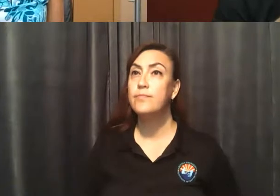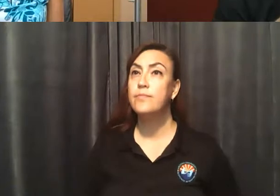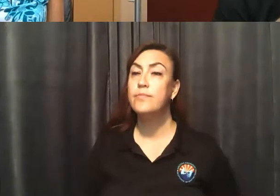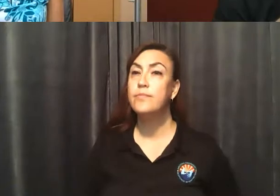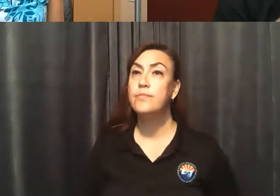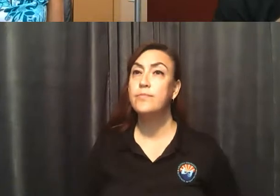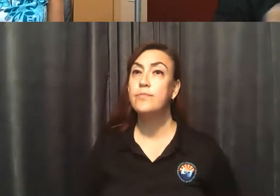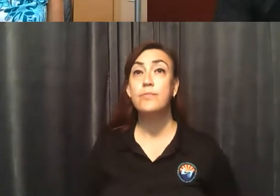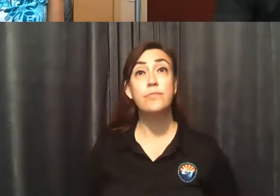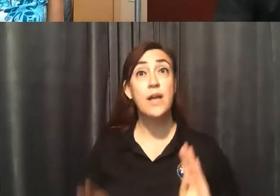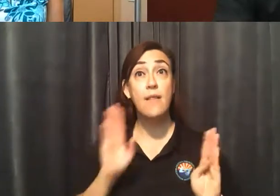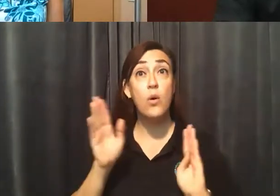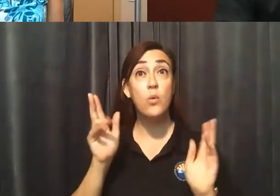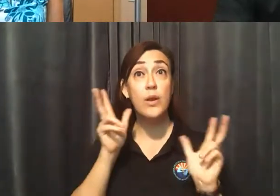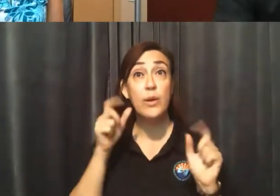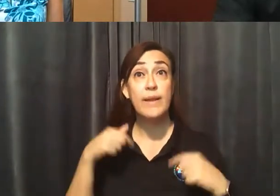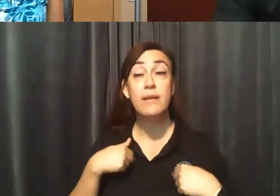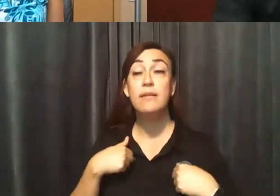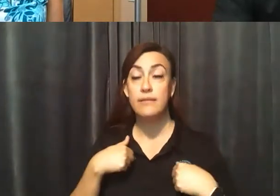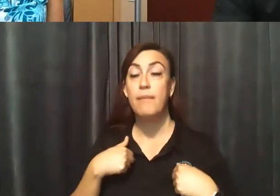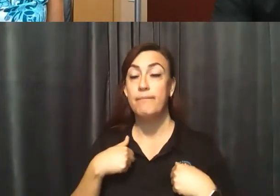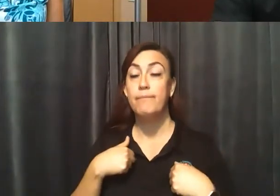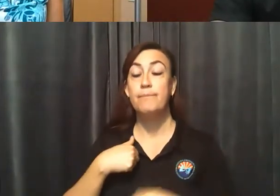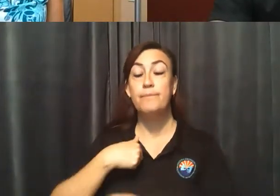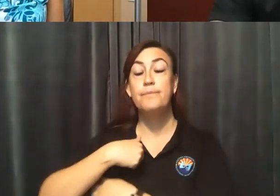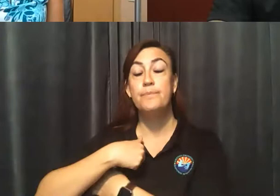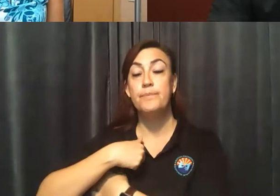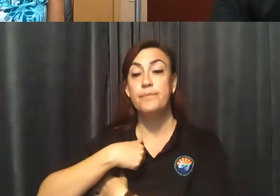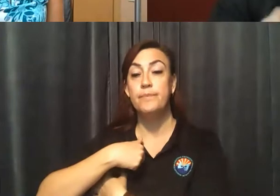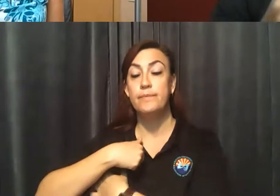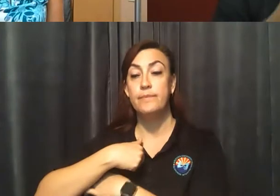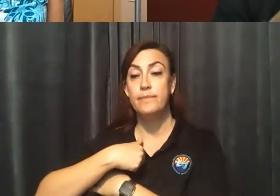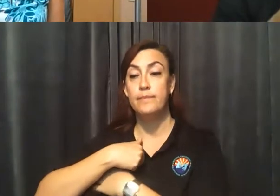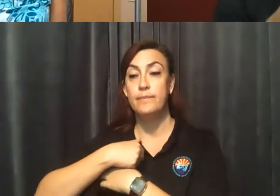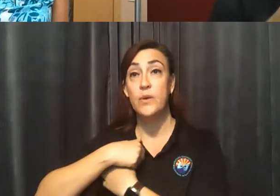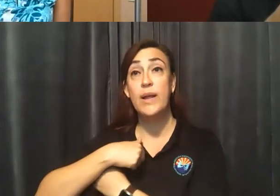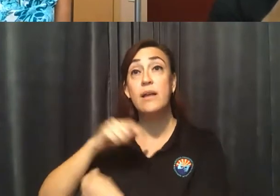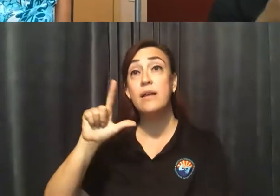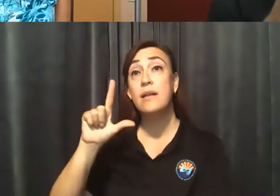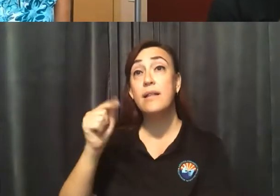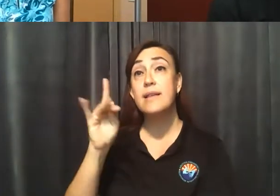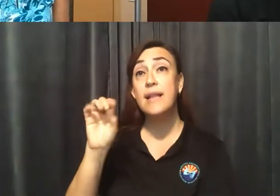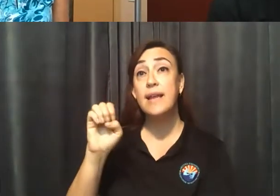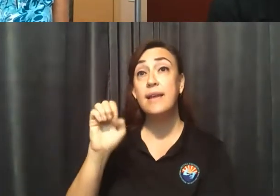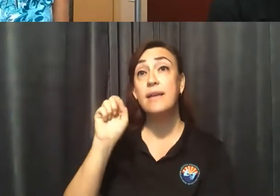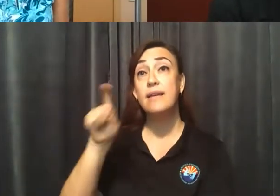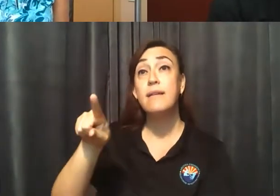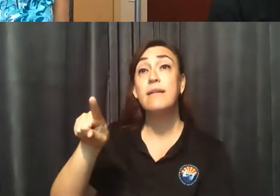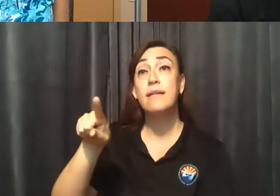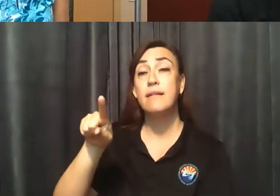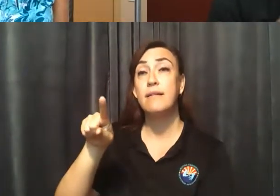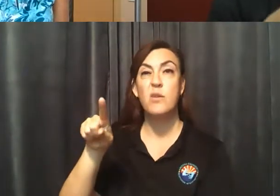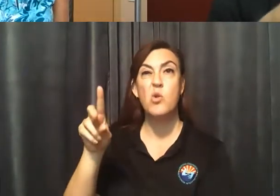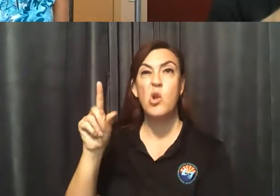Hello? Can you hear me? Yes. Okay. Leslie, my question is for you real